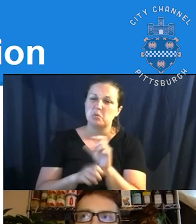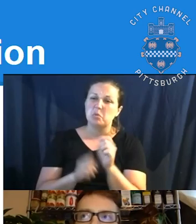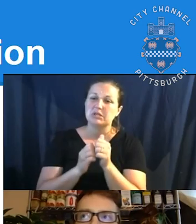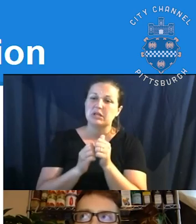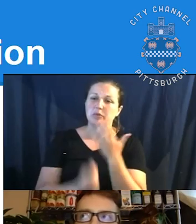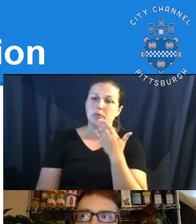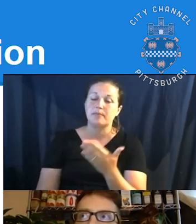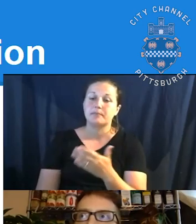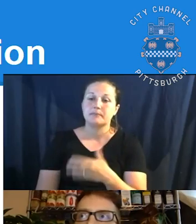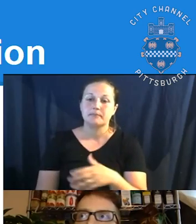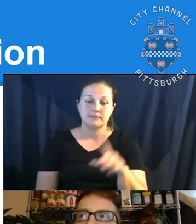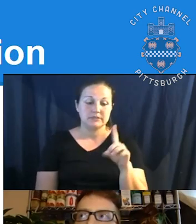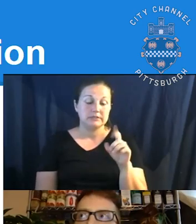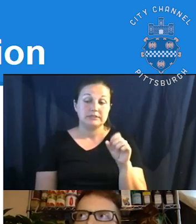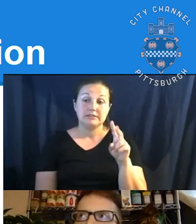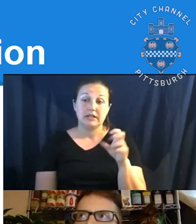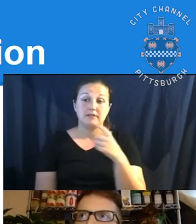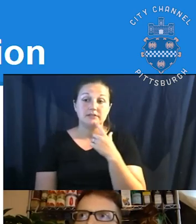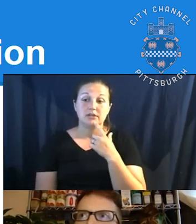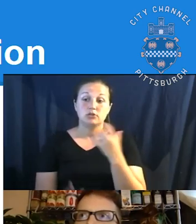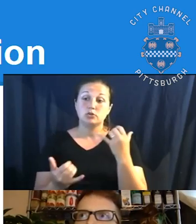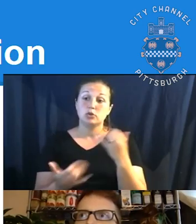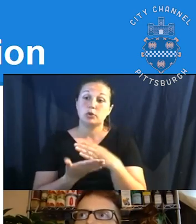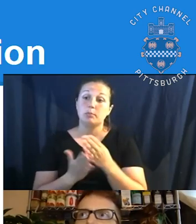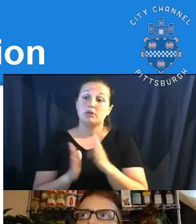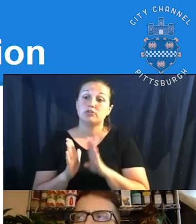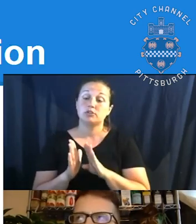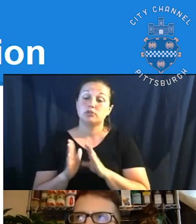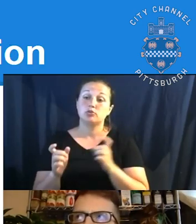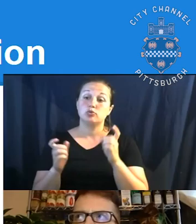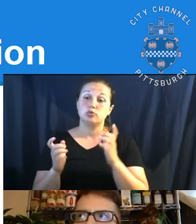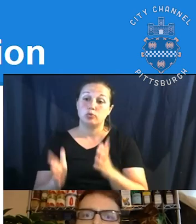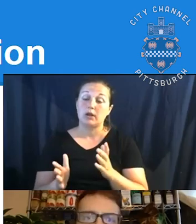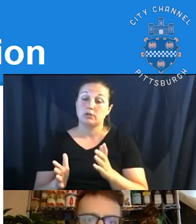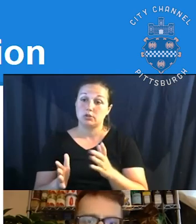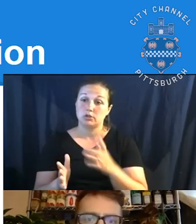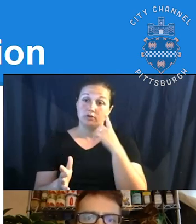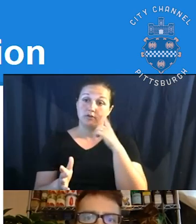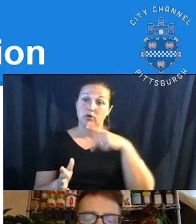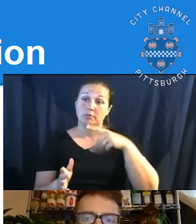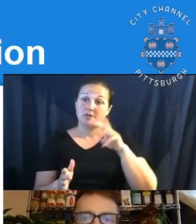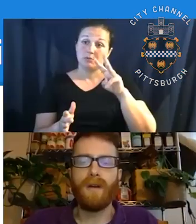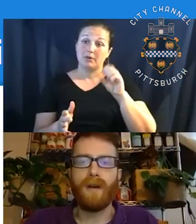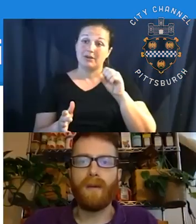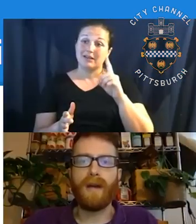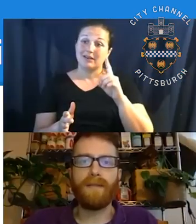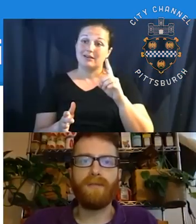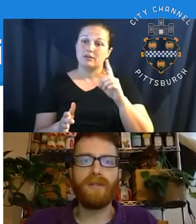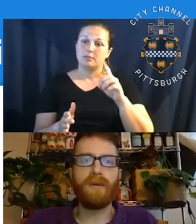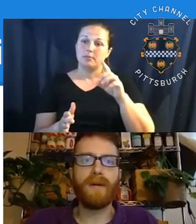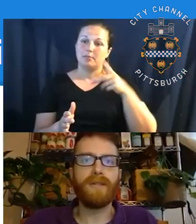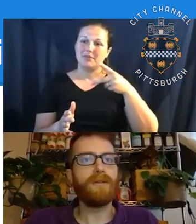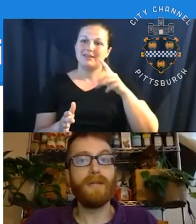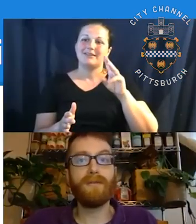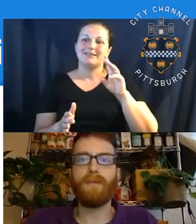the current budget director, I think is Jen's title, of, of PWSA used to hold this position actually, um, the Office of